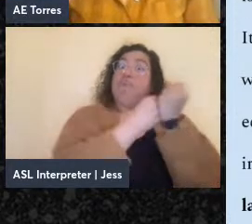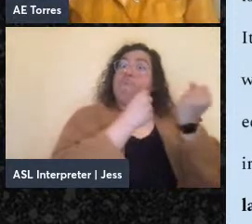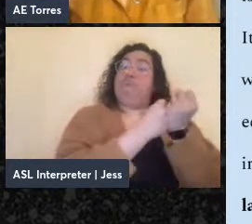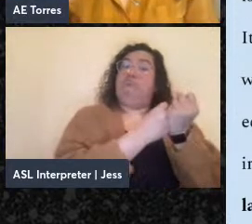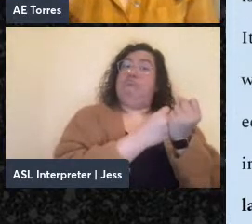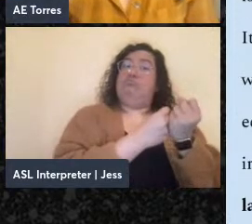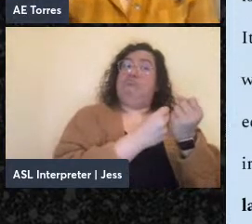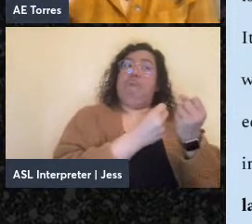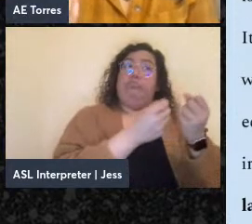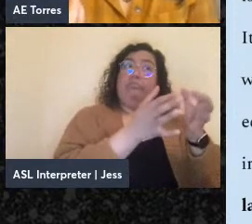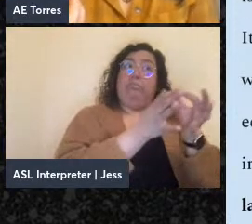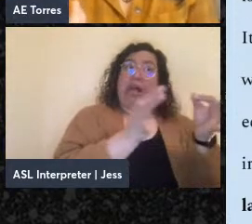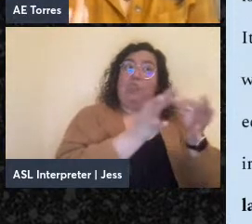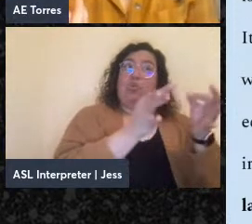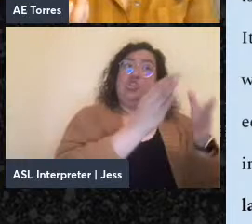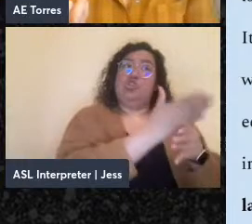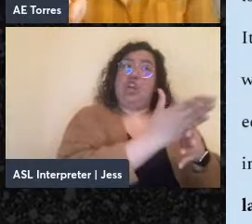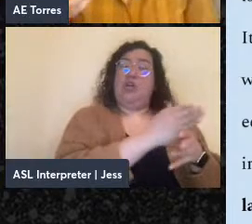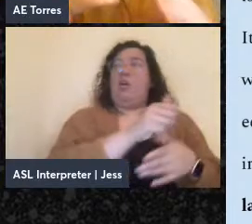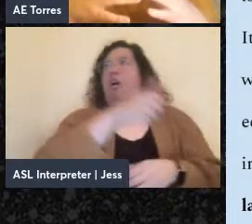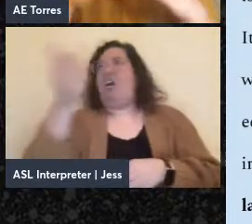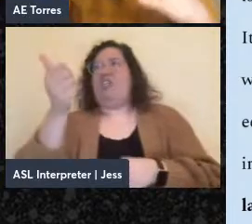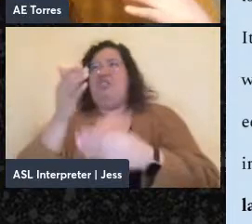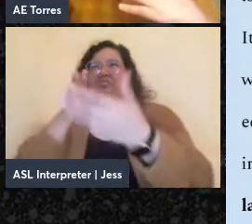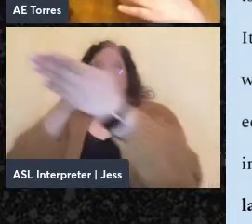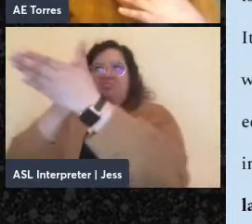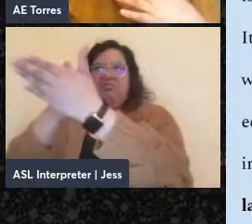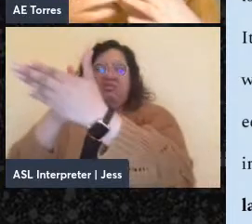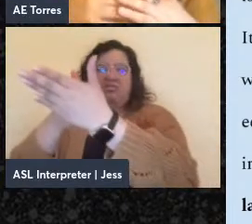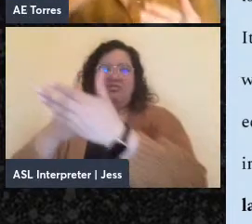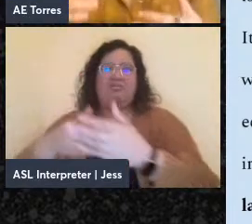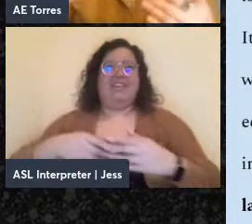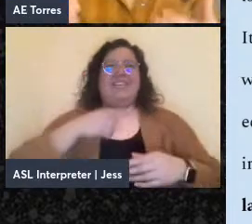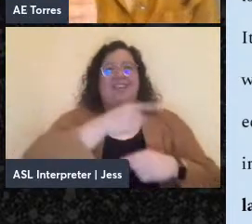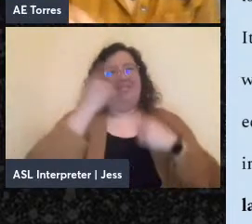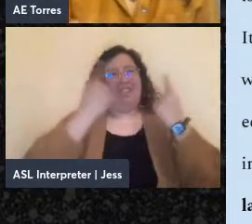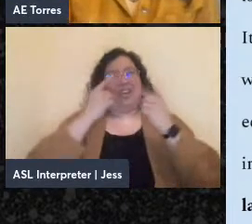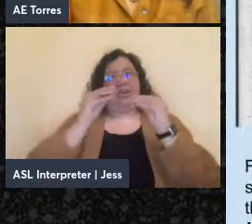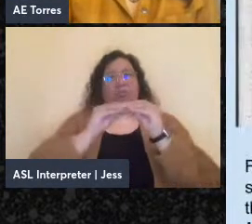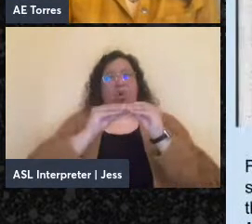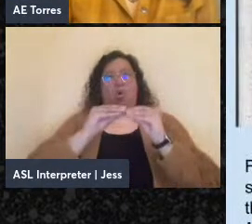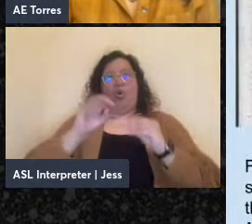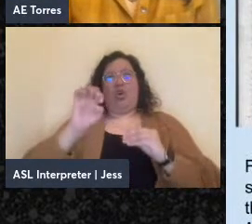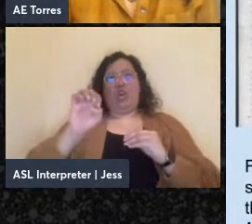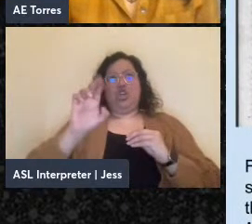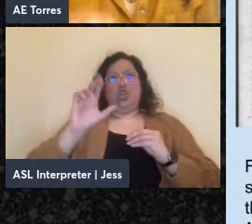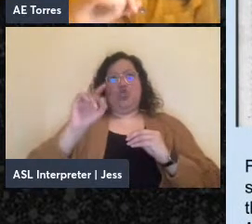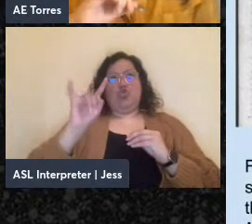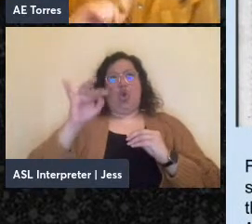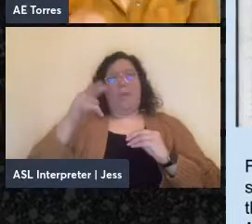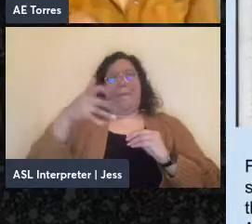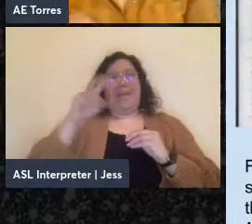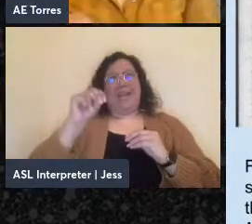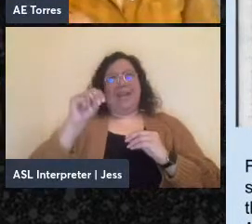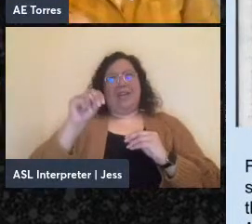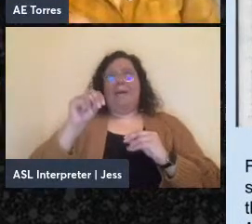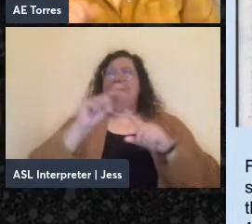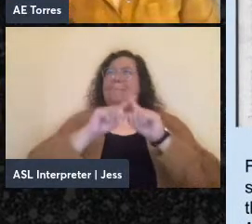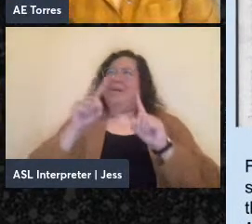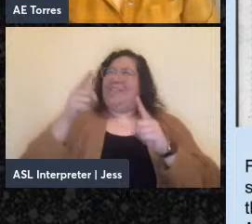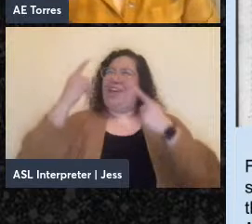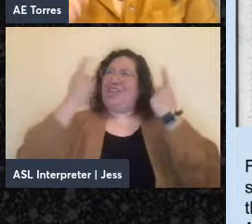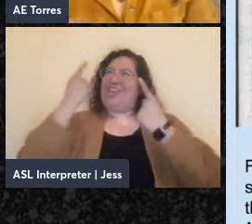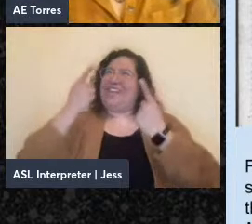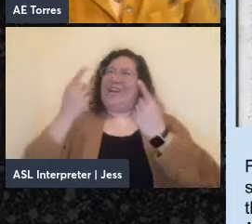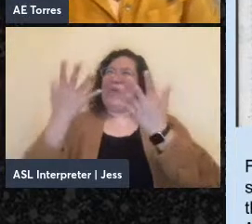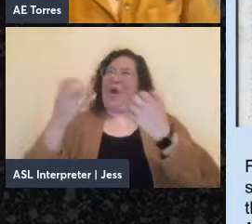-utopian thinking if utopianism means the erasure of difference. And